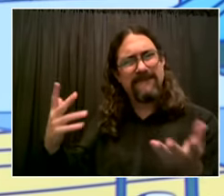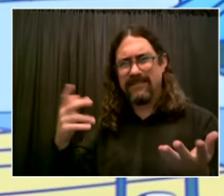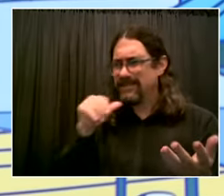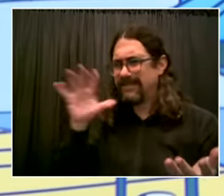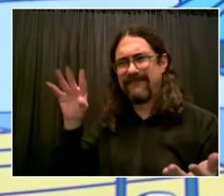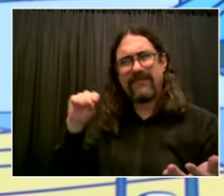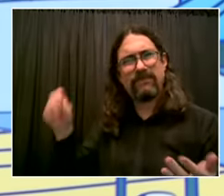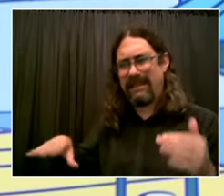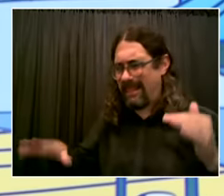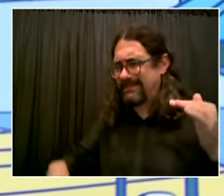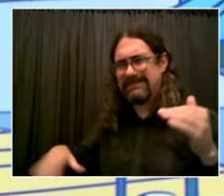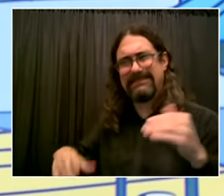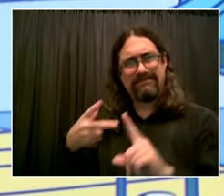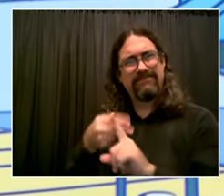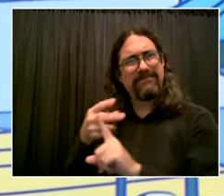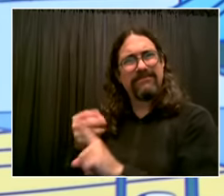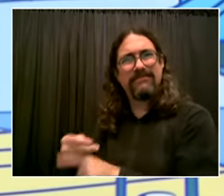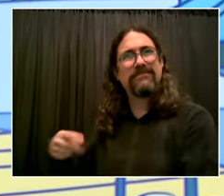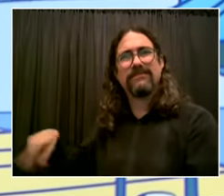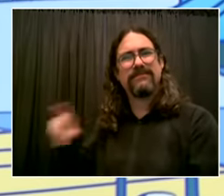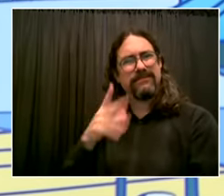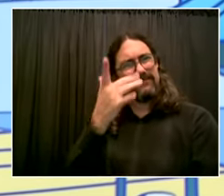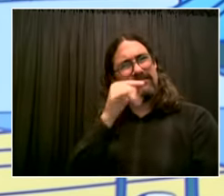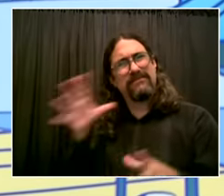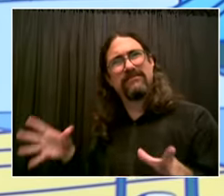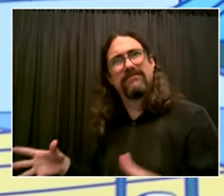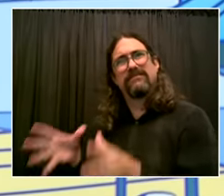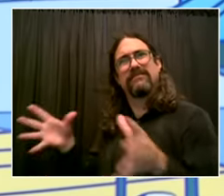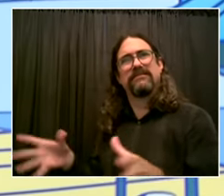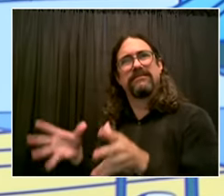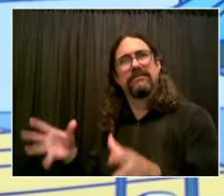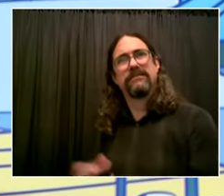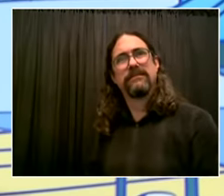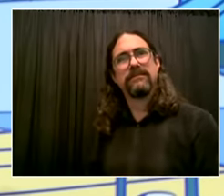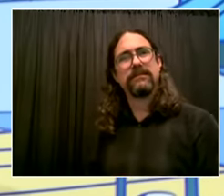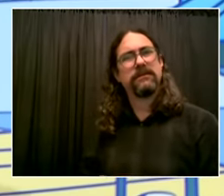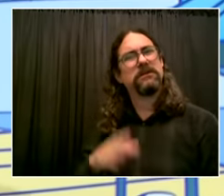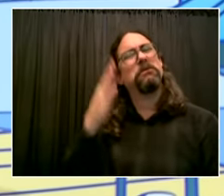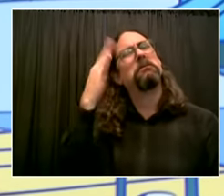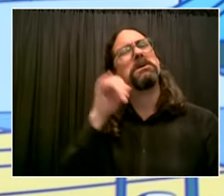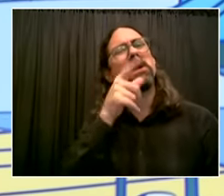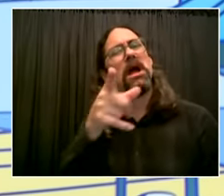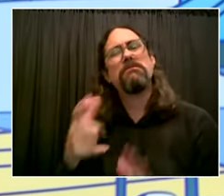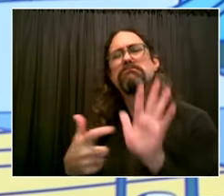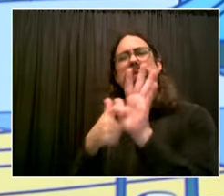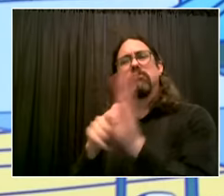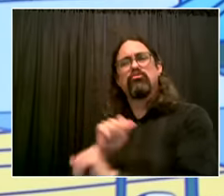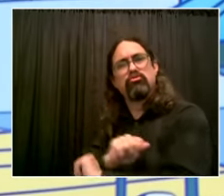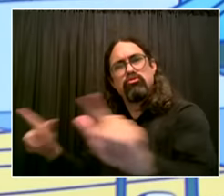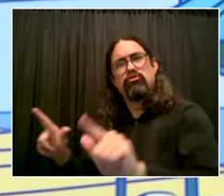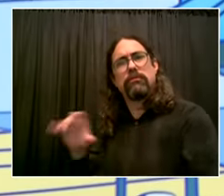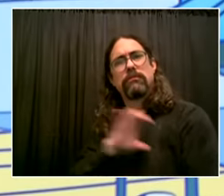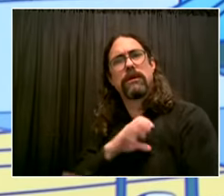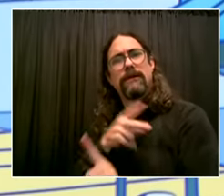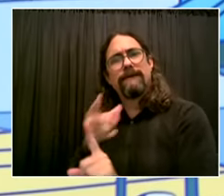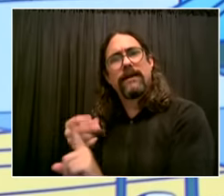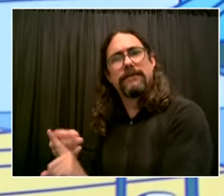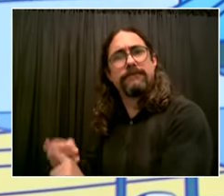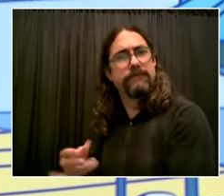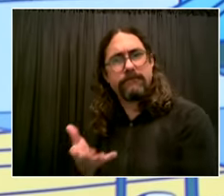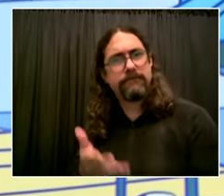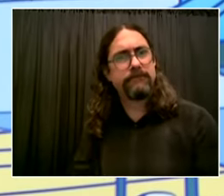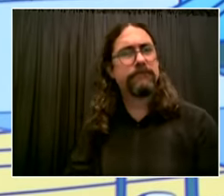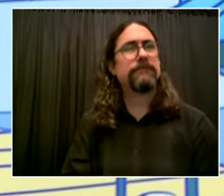why not implement a vaccine mandate here well jake you have heard me use a phrase and then uh